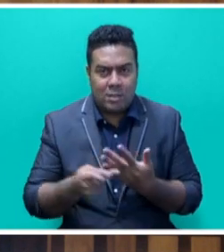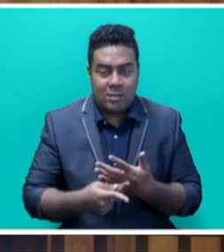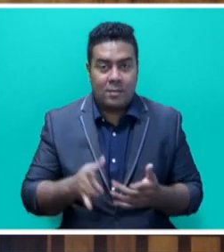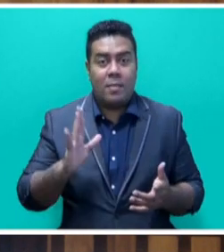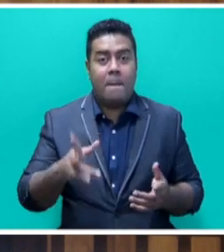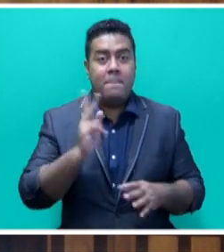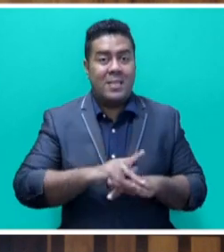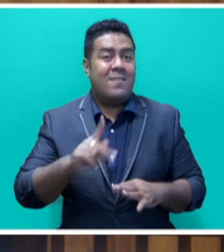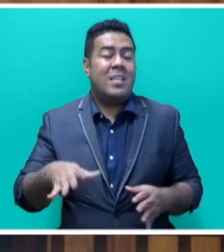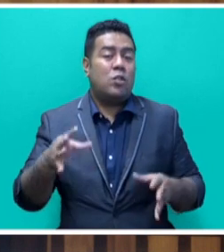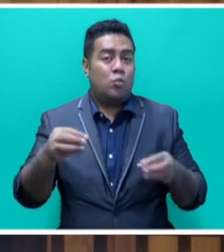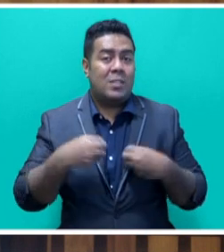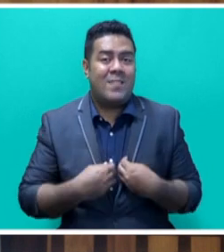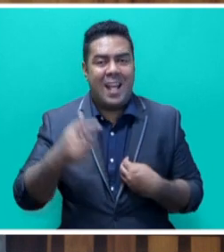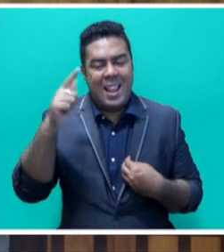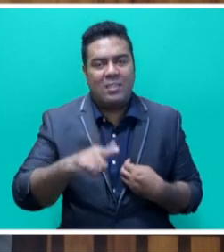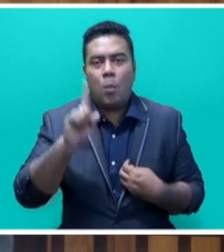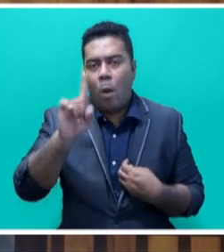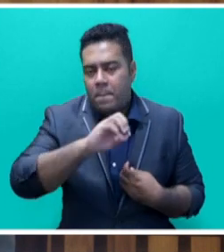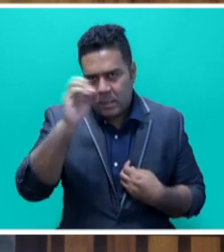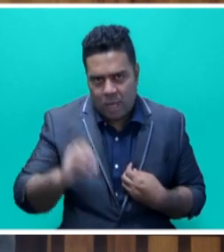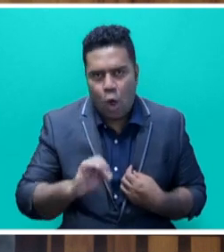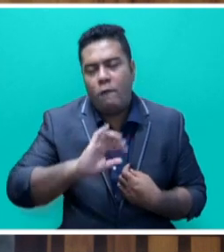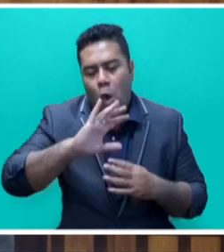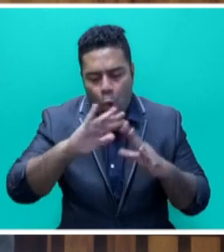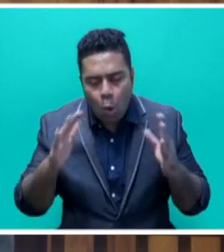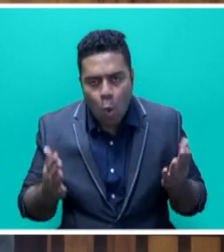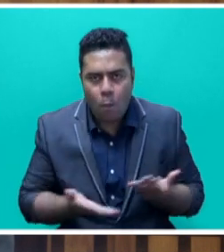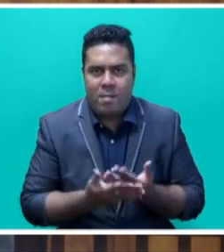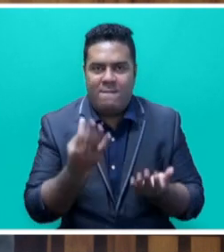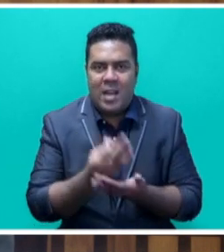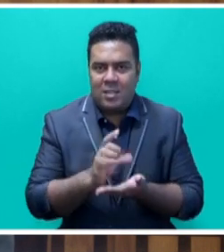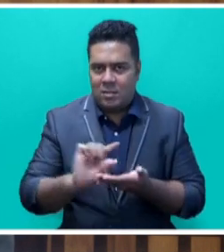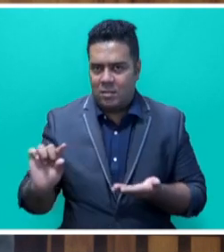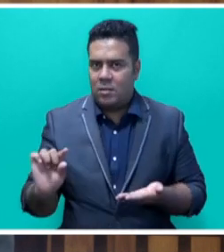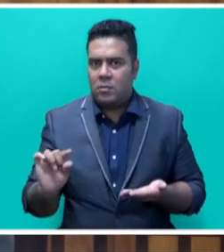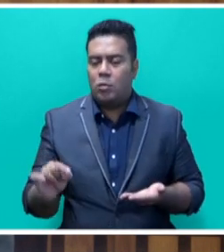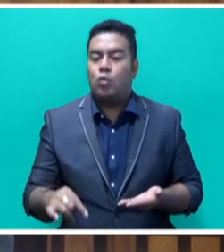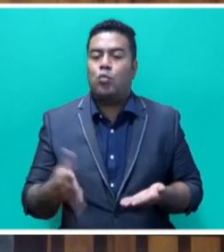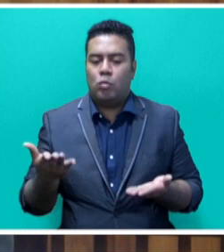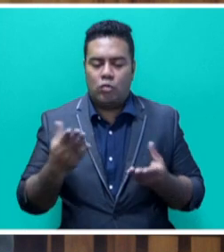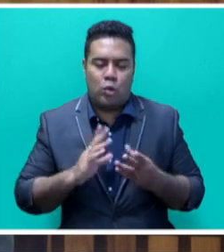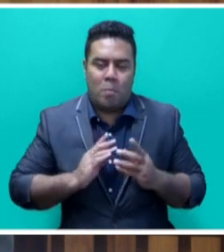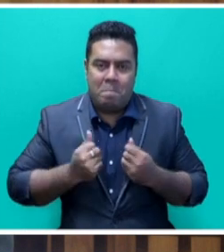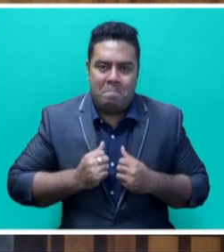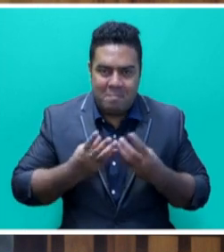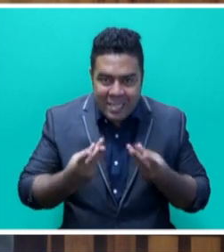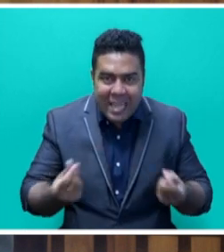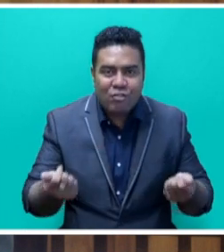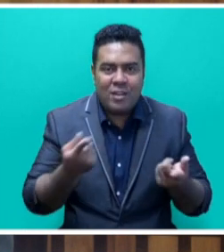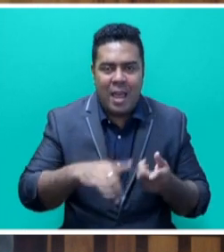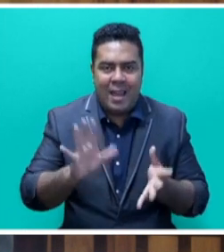the Pacific is receiving less than 1% of global finance, which is further split between mitigation and adaptation. It is